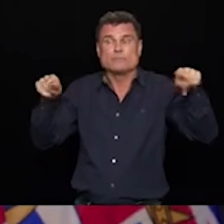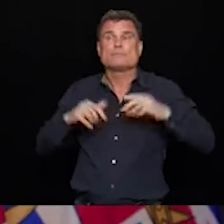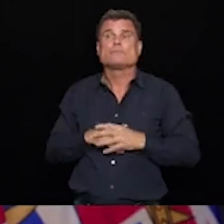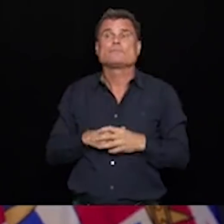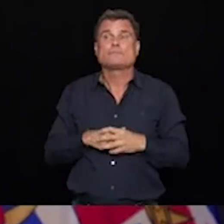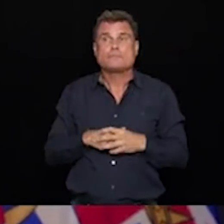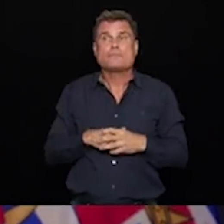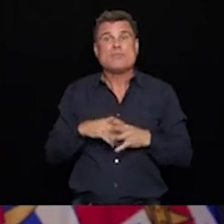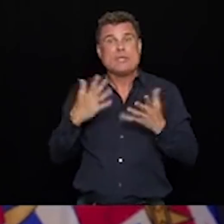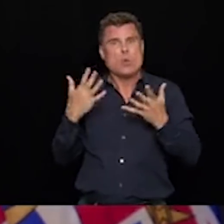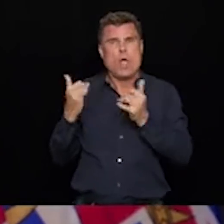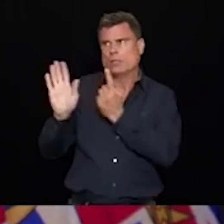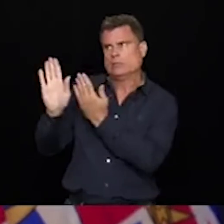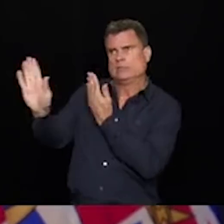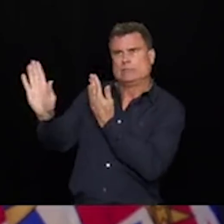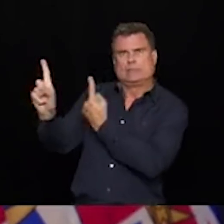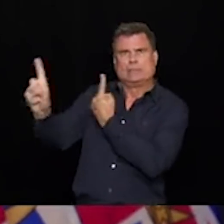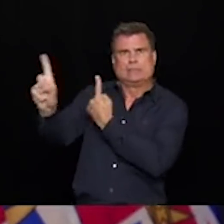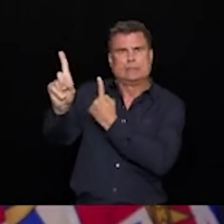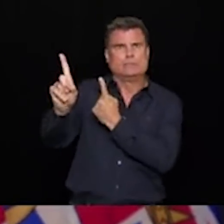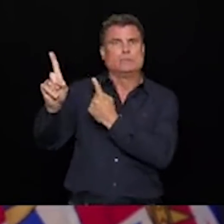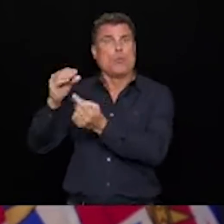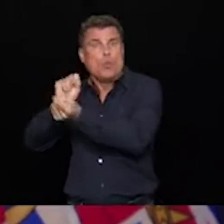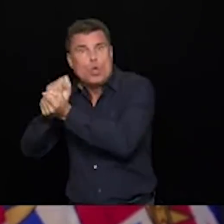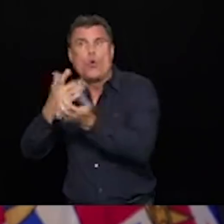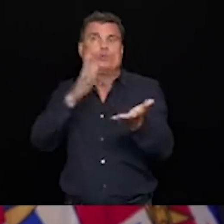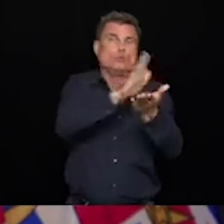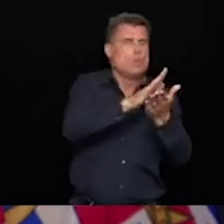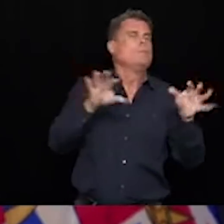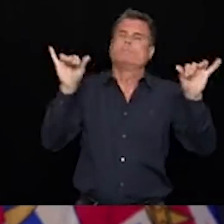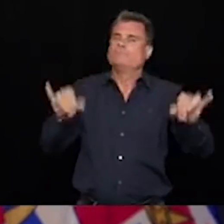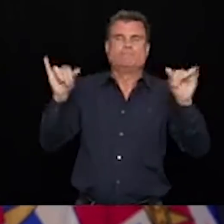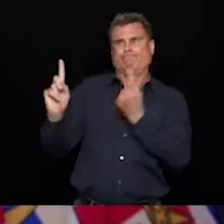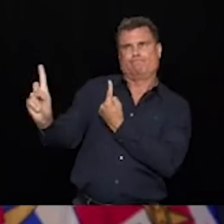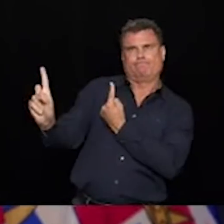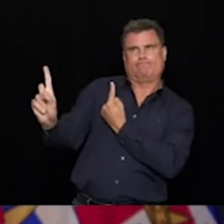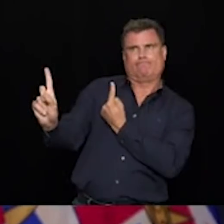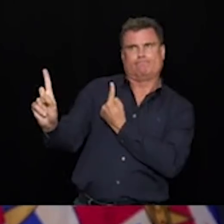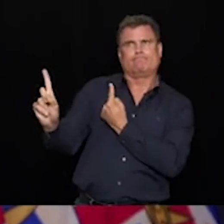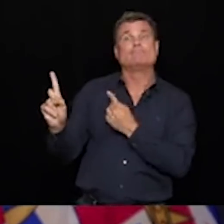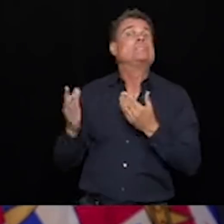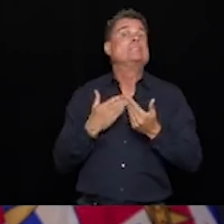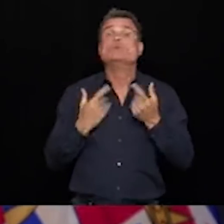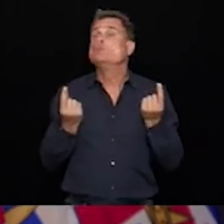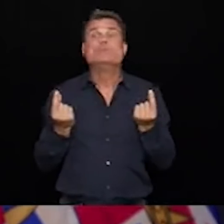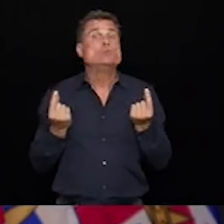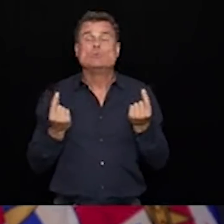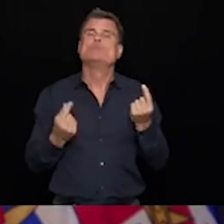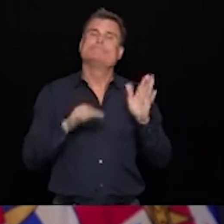apart. The easiest way to set these new routines and help protect your communities as we go through this respiratory season